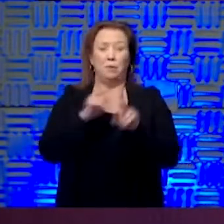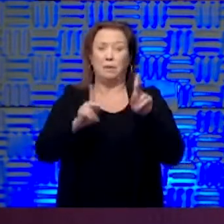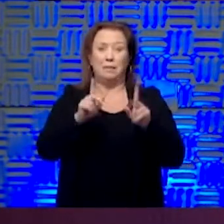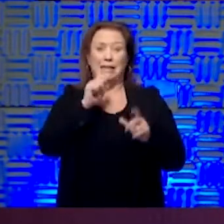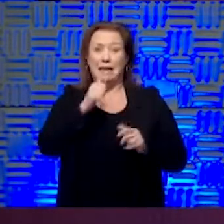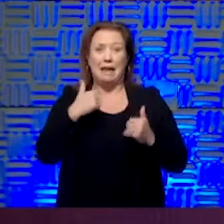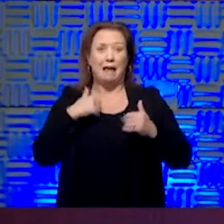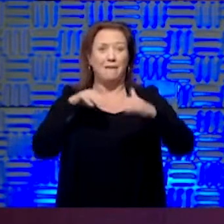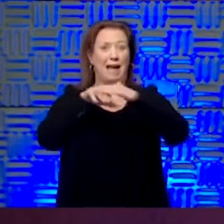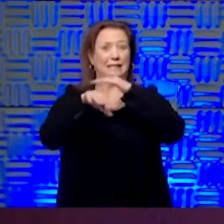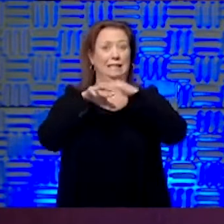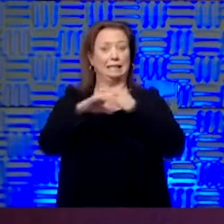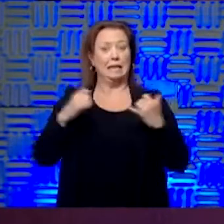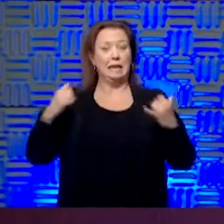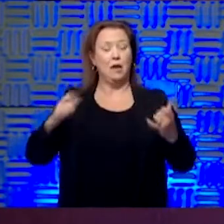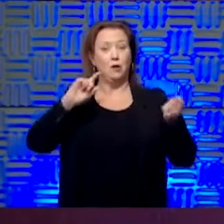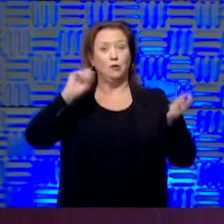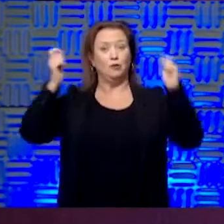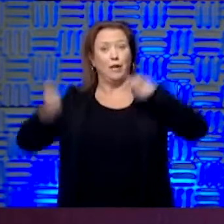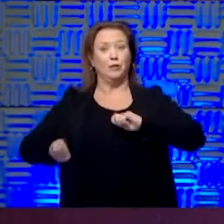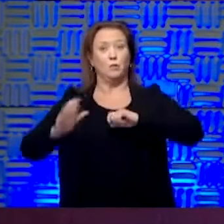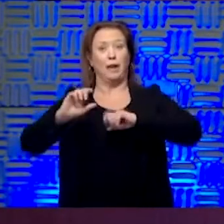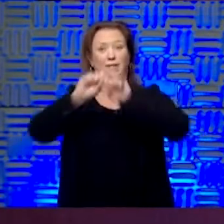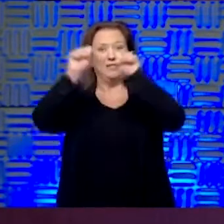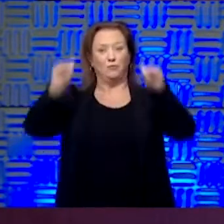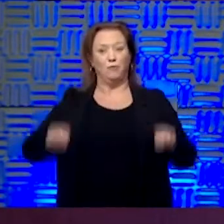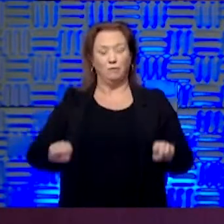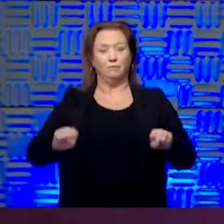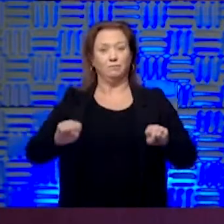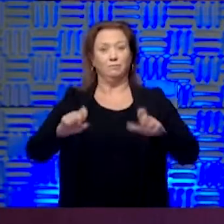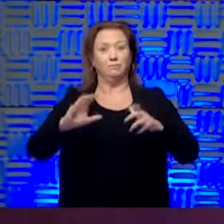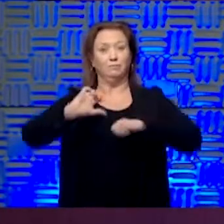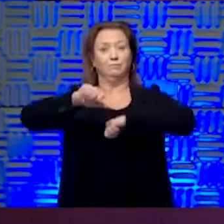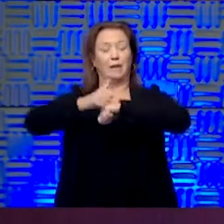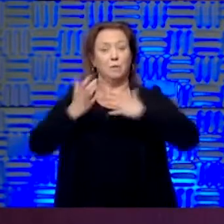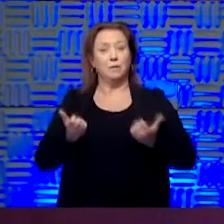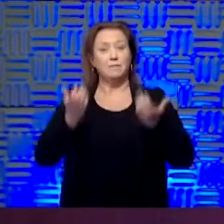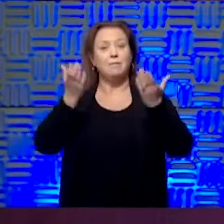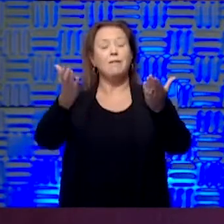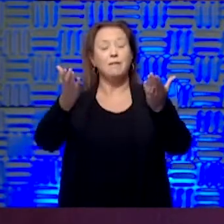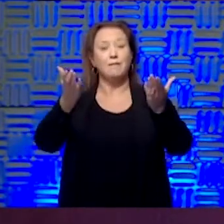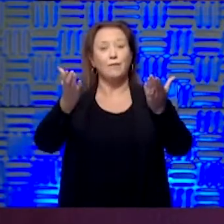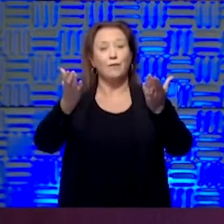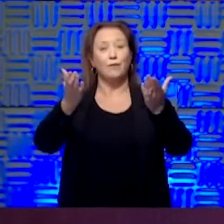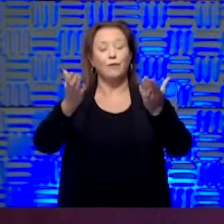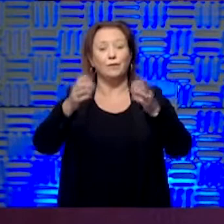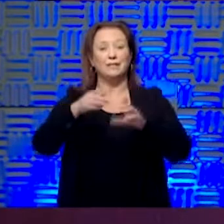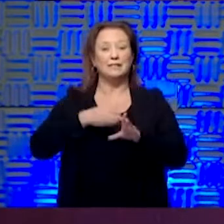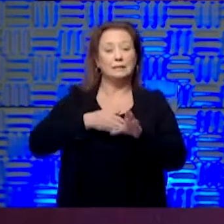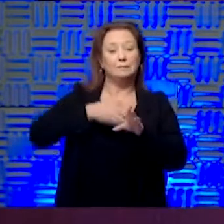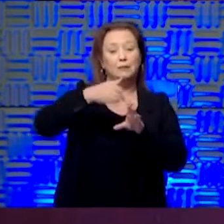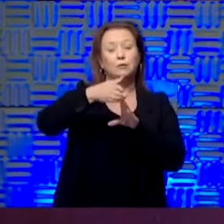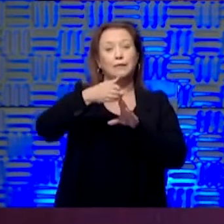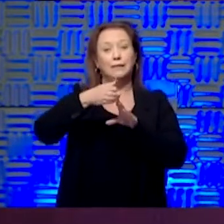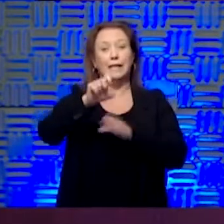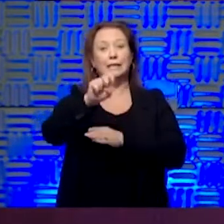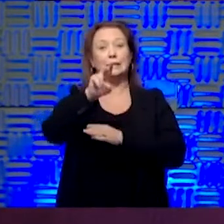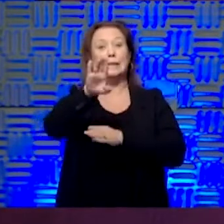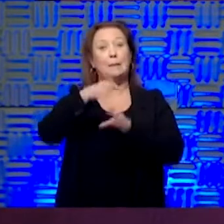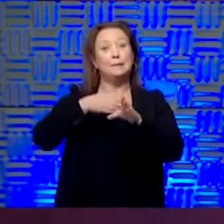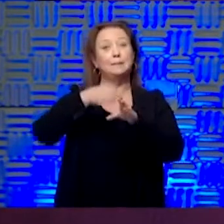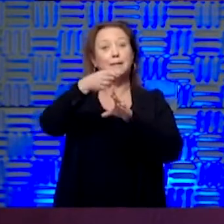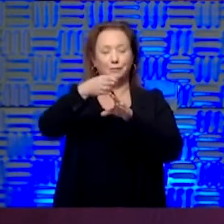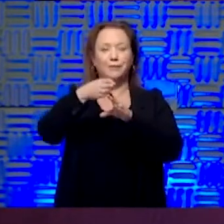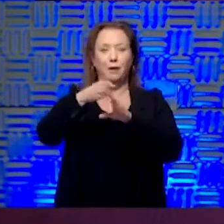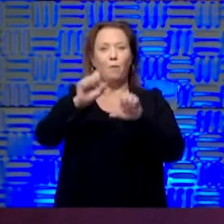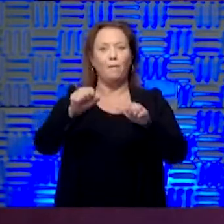specialties, that now that we have the infrastructure and the processes set up to deliver access to a lot of specialties and subspecialties, are going to be